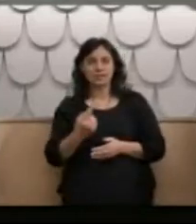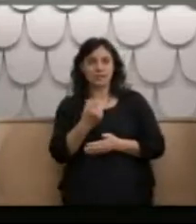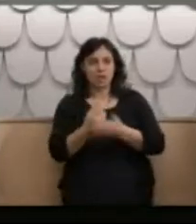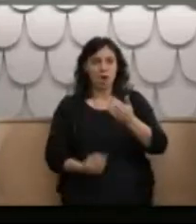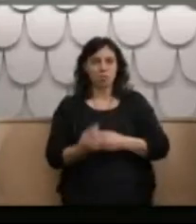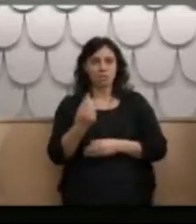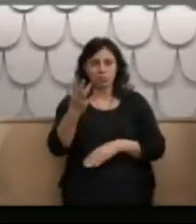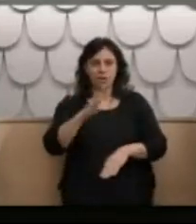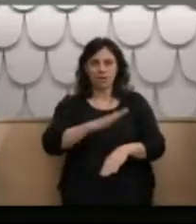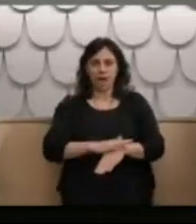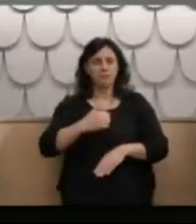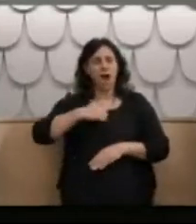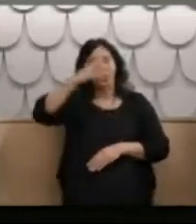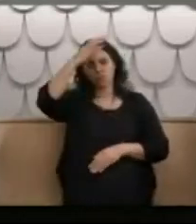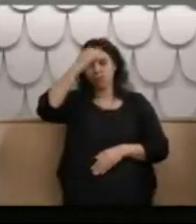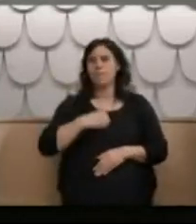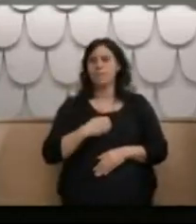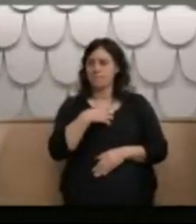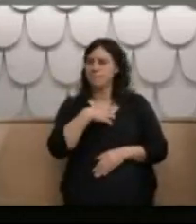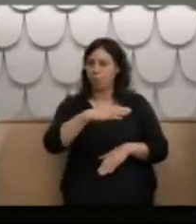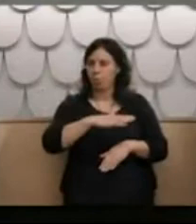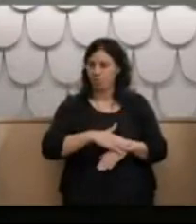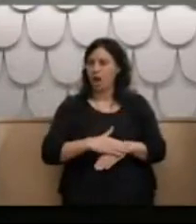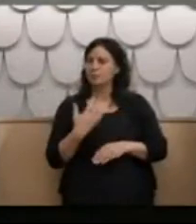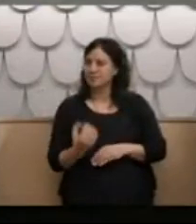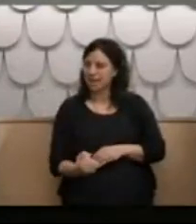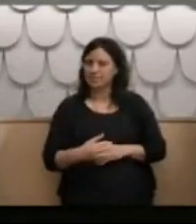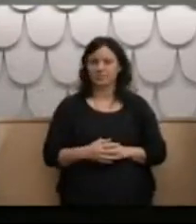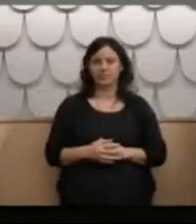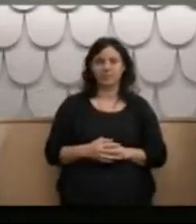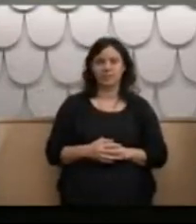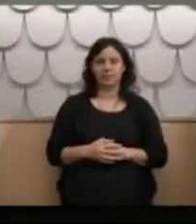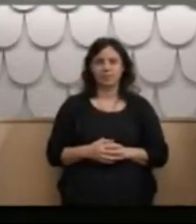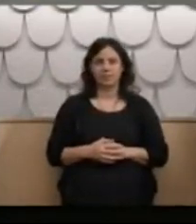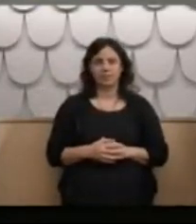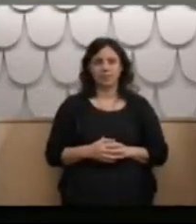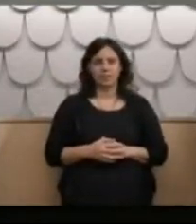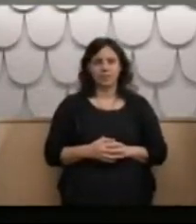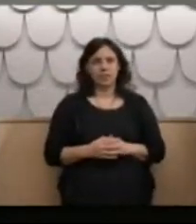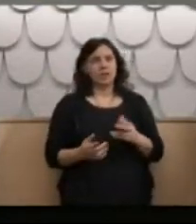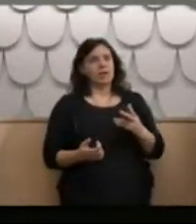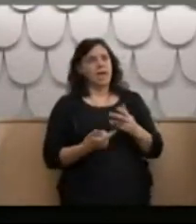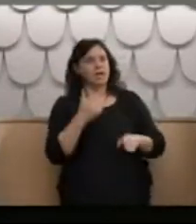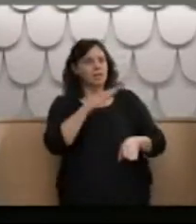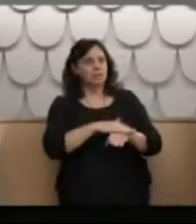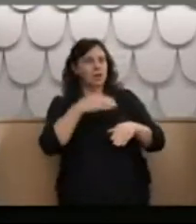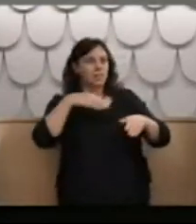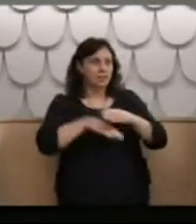Not long after being admitted to Lake Ellis, another patient who was about 14 or 15,